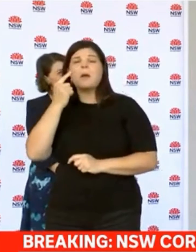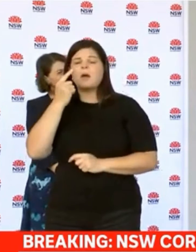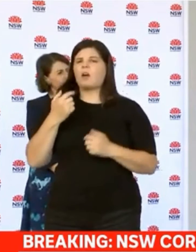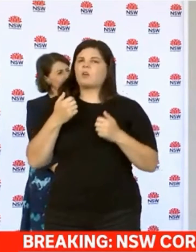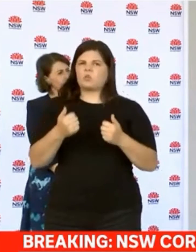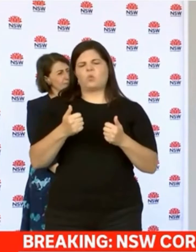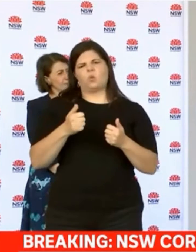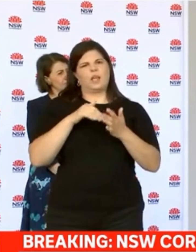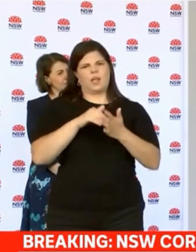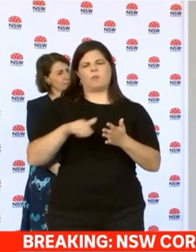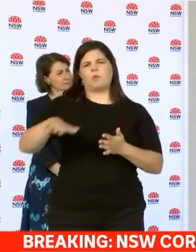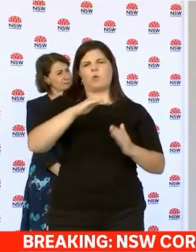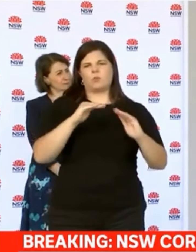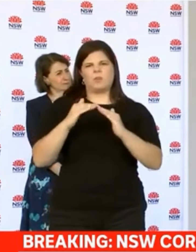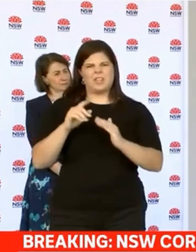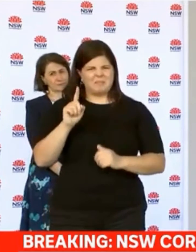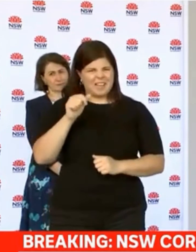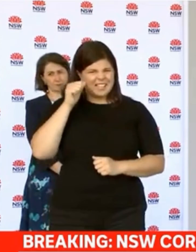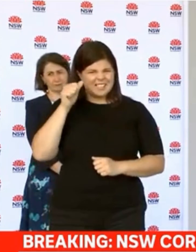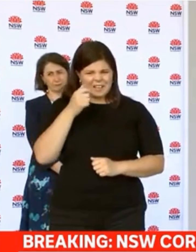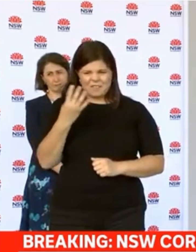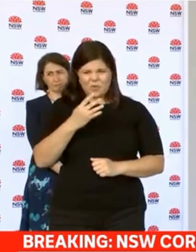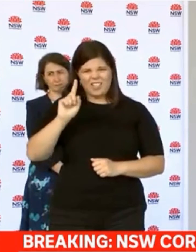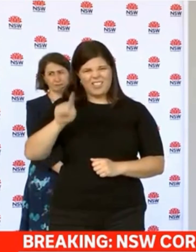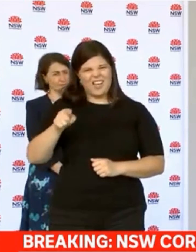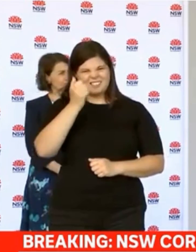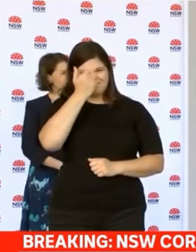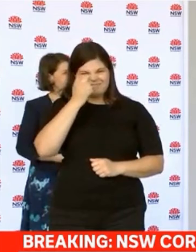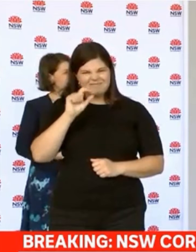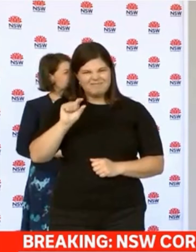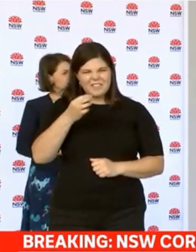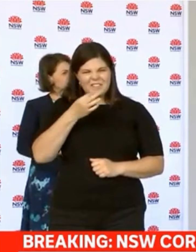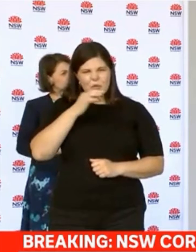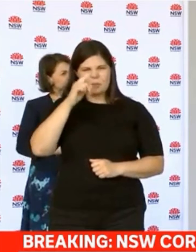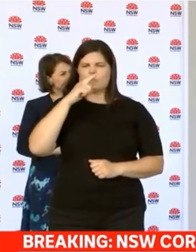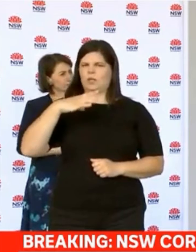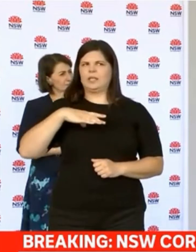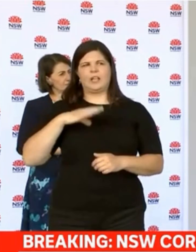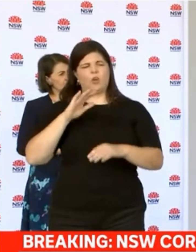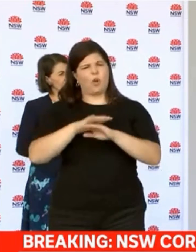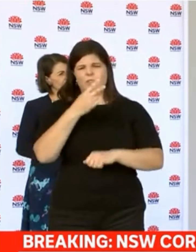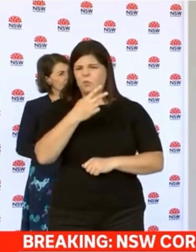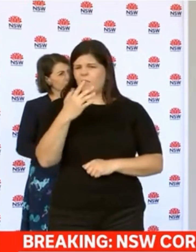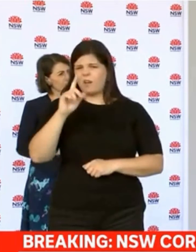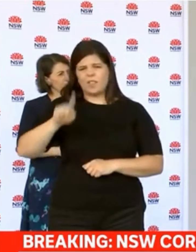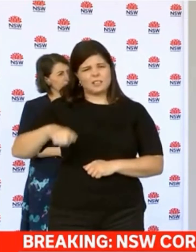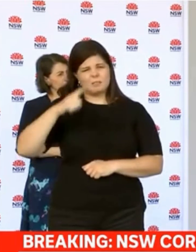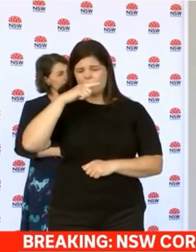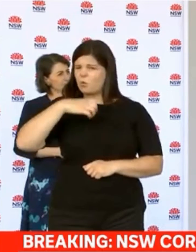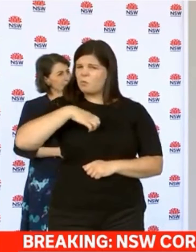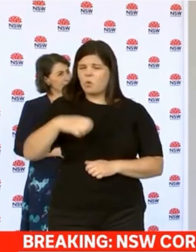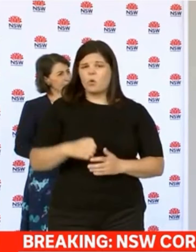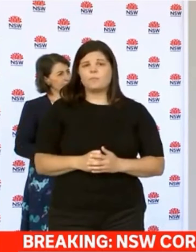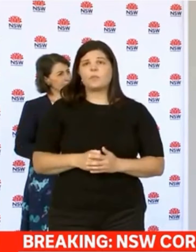too low, 14,000 yesterday. We need to see 25,000 plus tests a day and we particularly need to see testing in